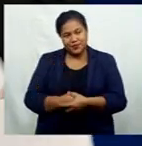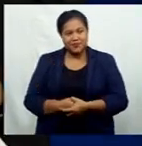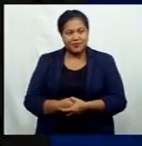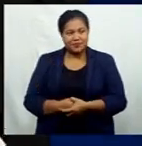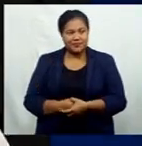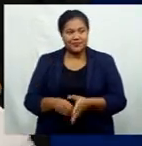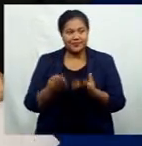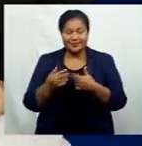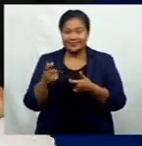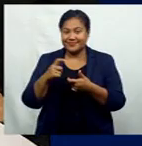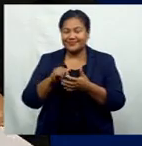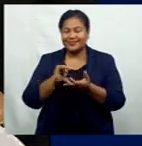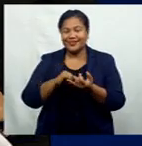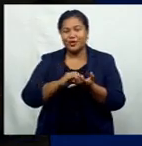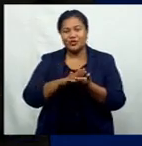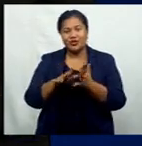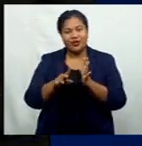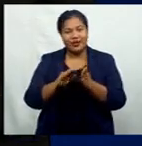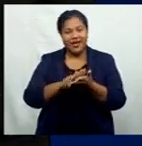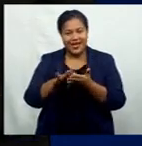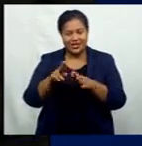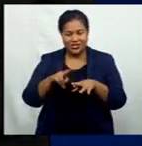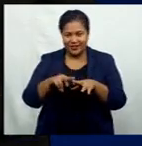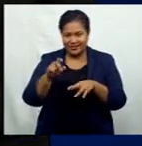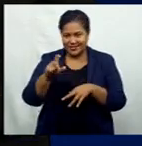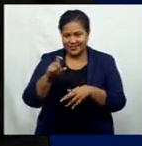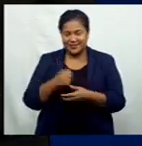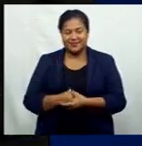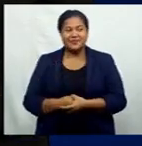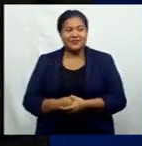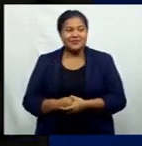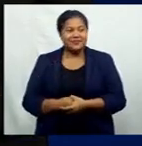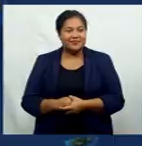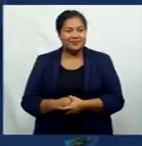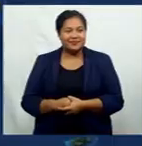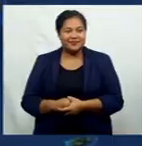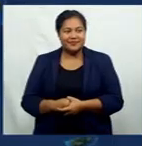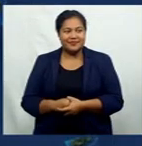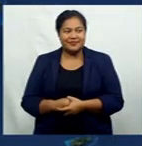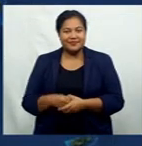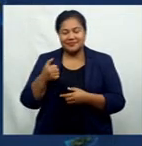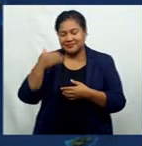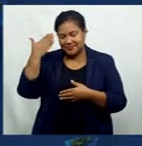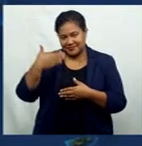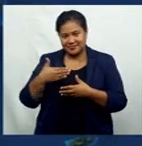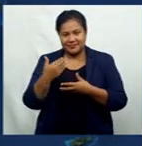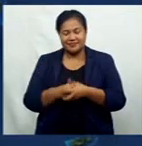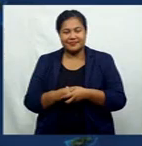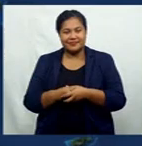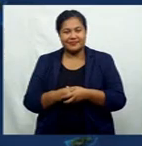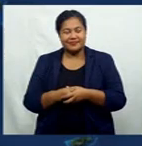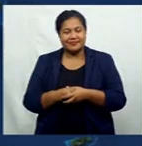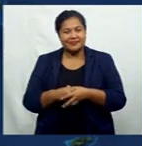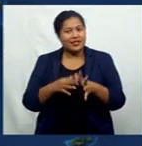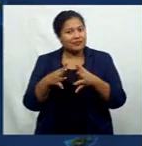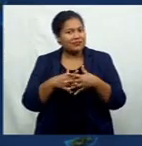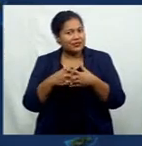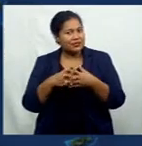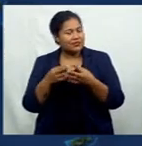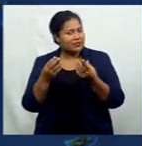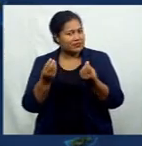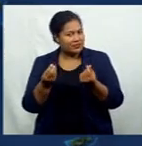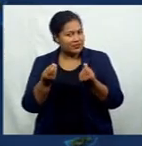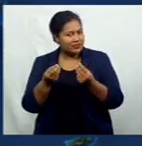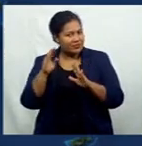And we now join Shoran from HFC Bank to give us the latest figures from the money market. Good evening. The U.S. dollar fell after